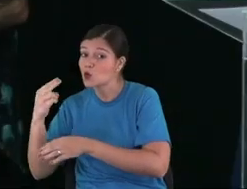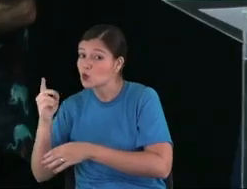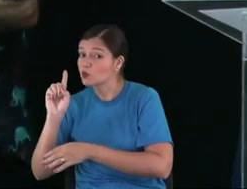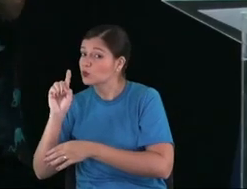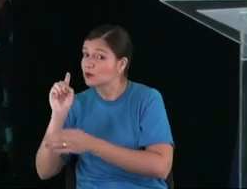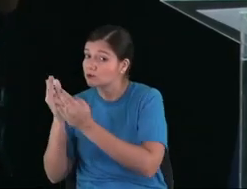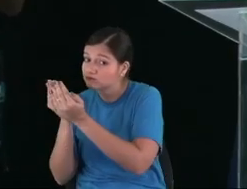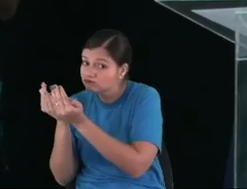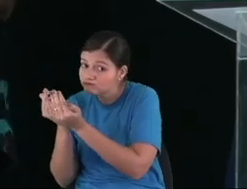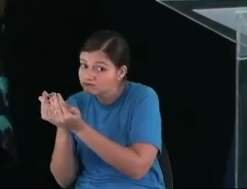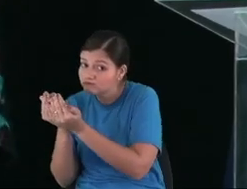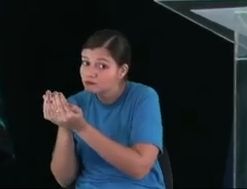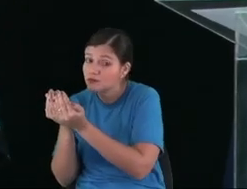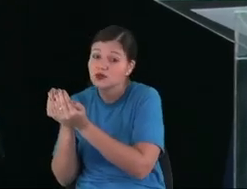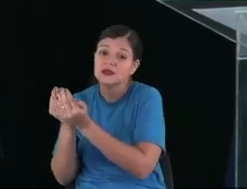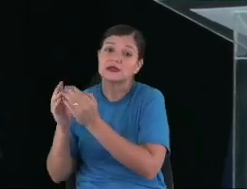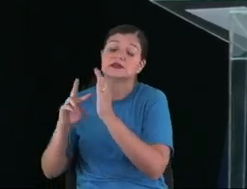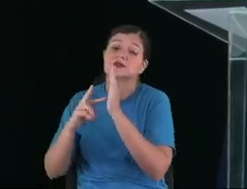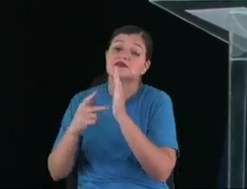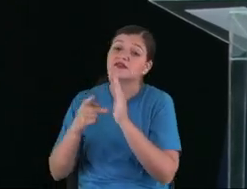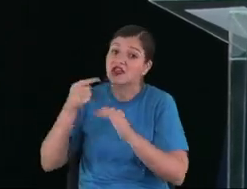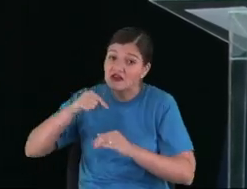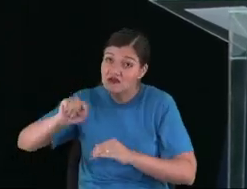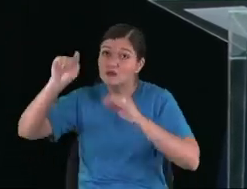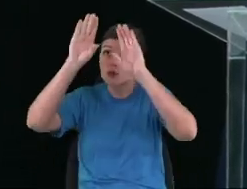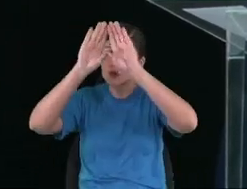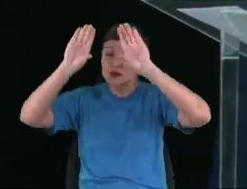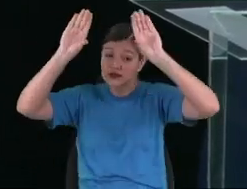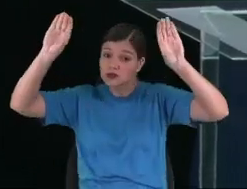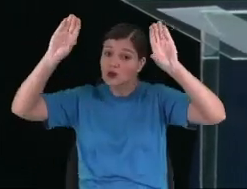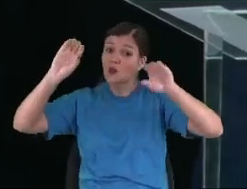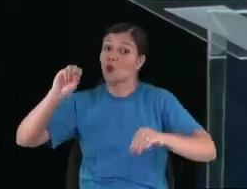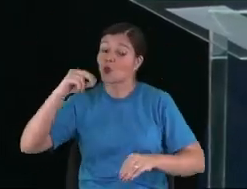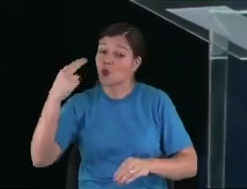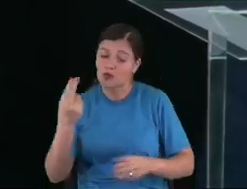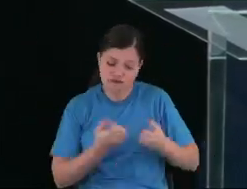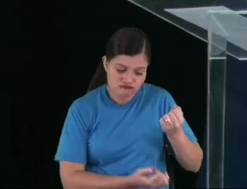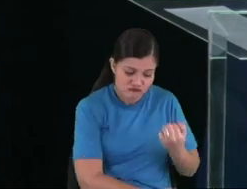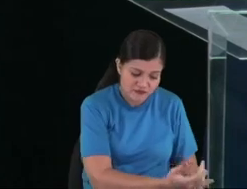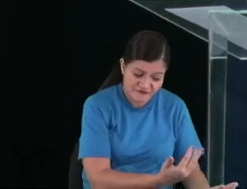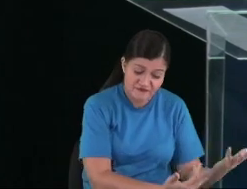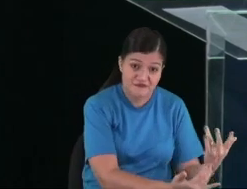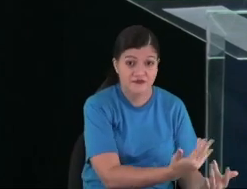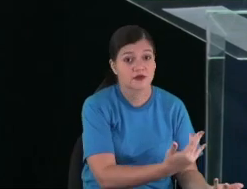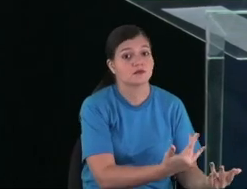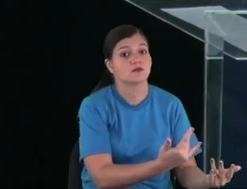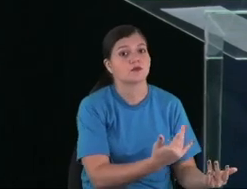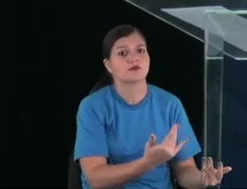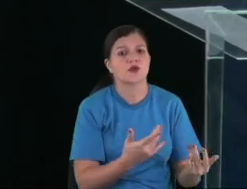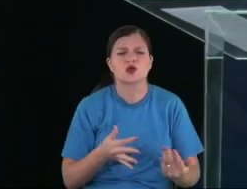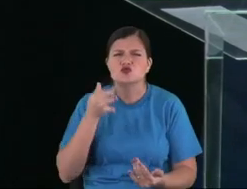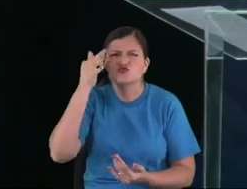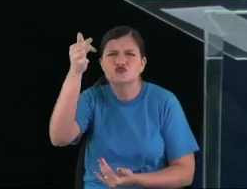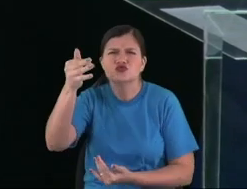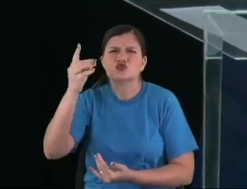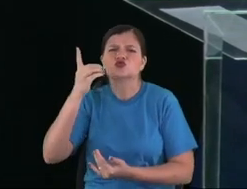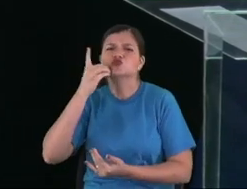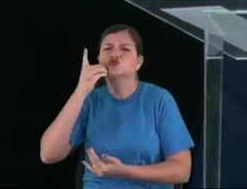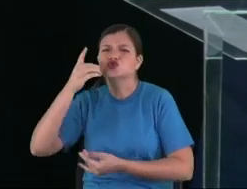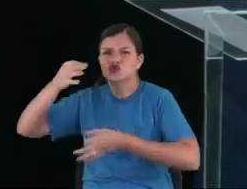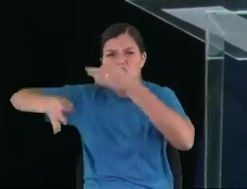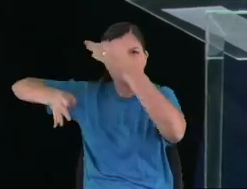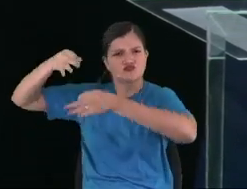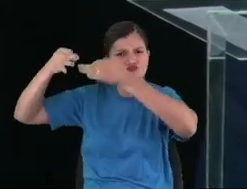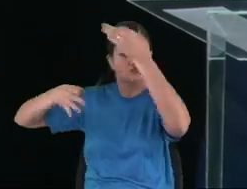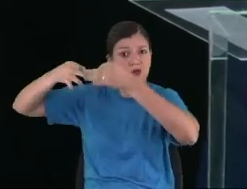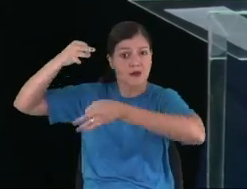God or not, to be in heaven or not. In the judgment day, the man will respond